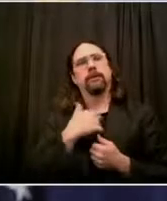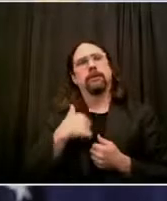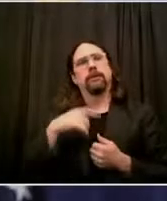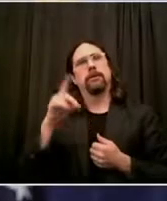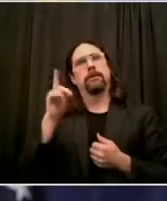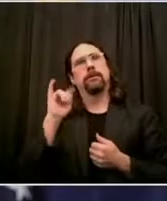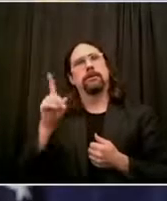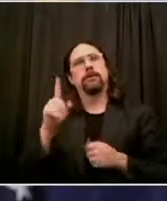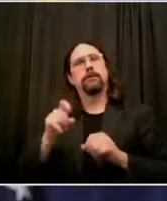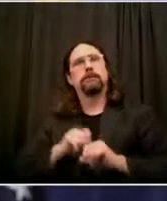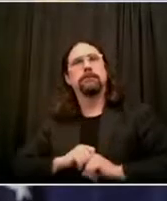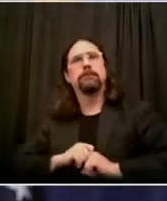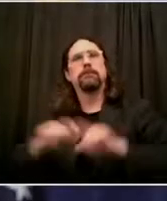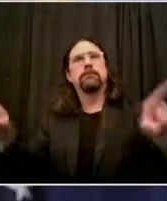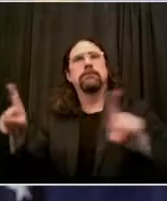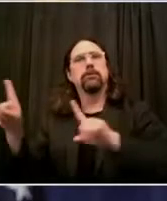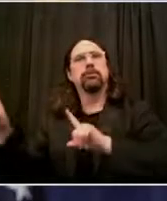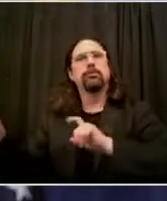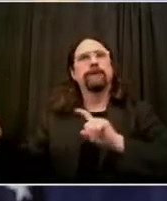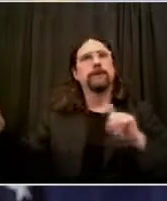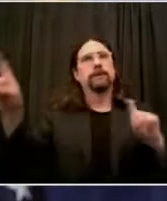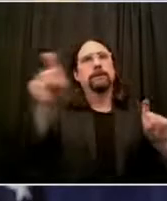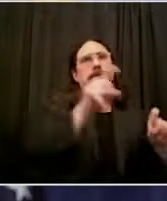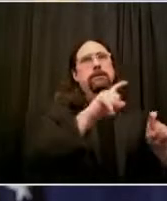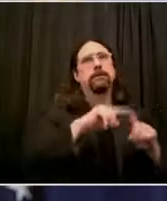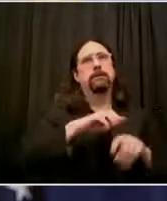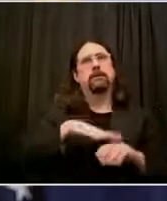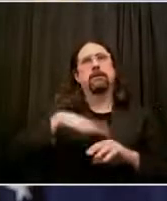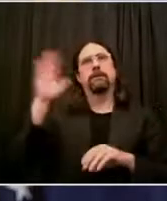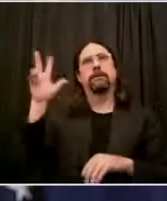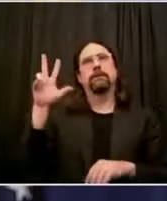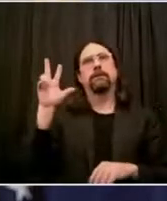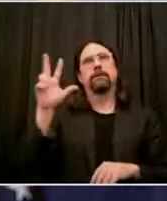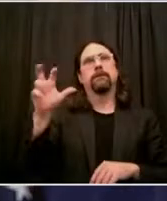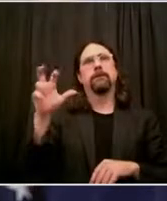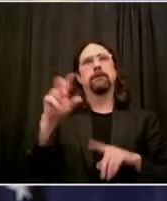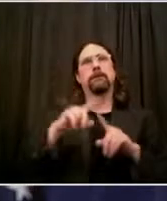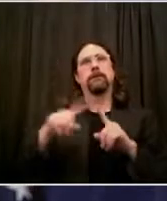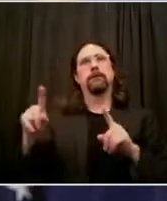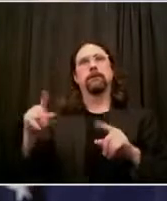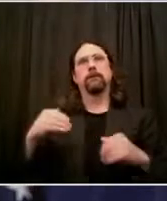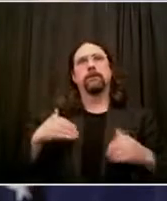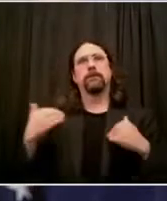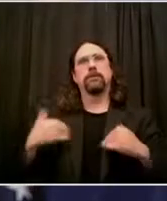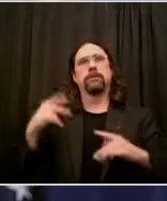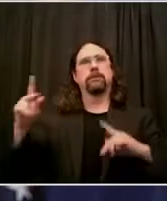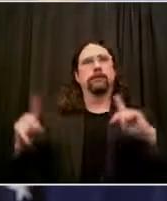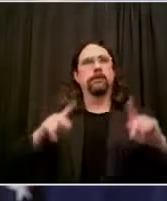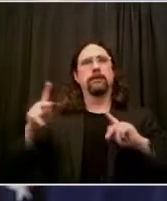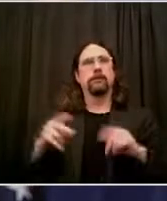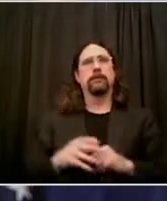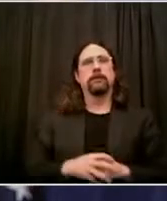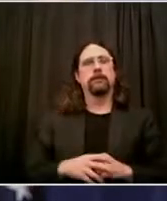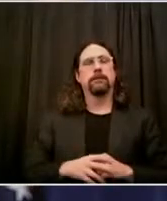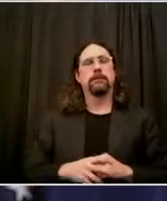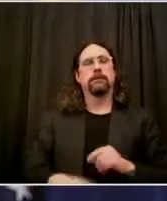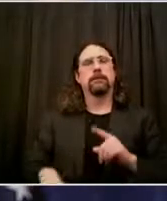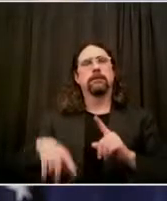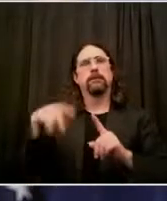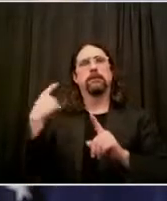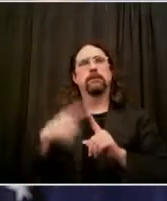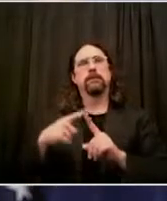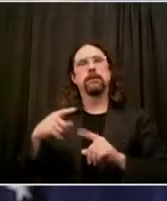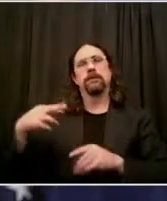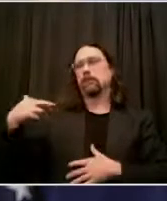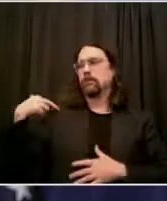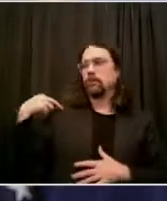and that was one of the most important responses that we got back. You